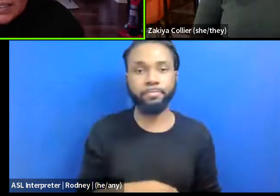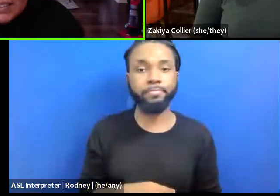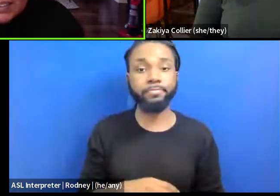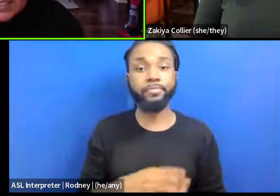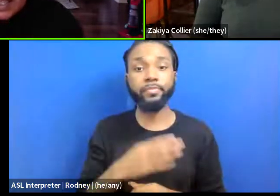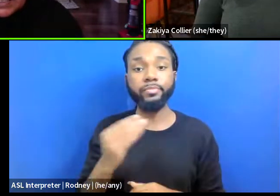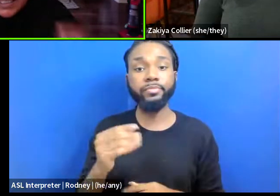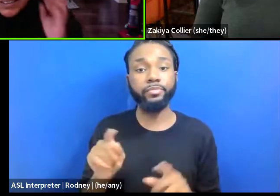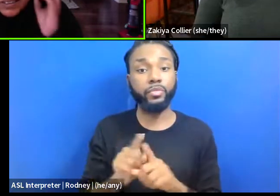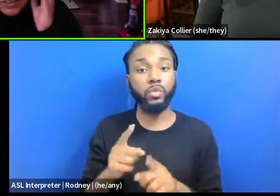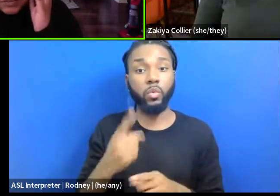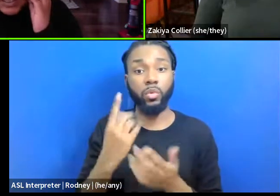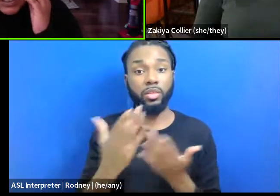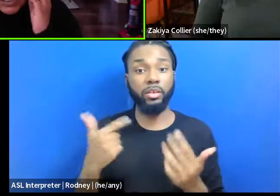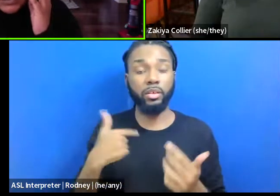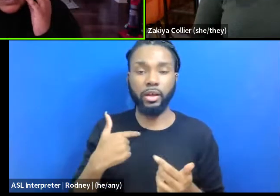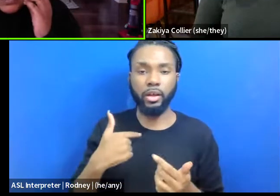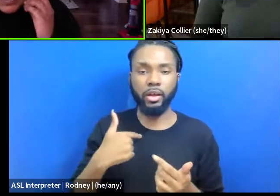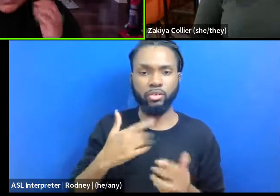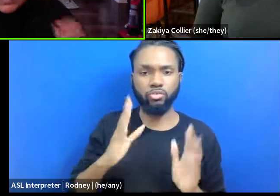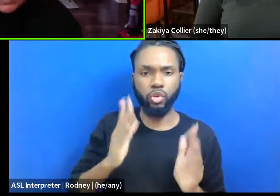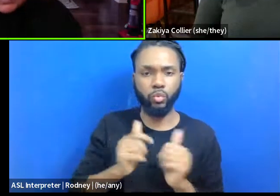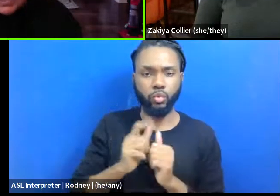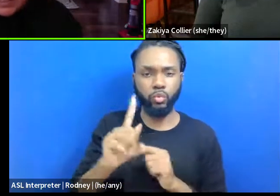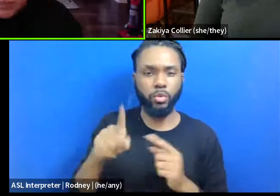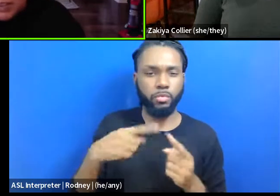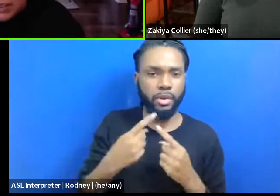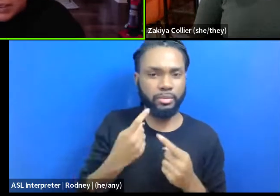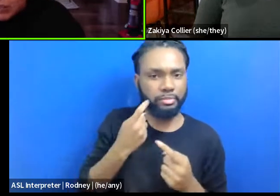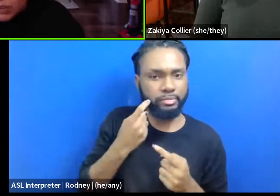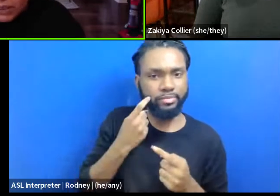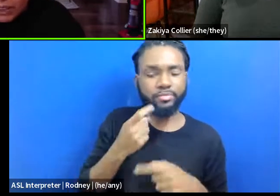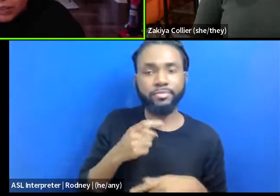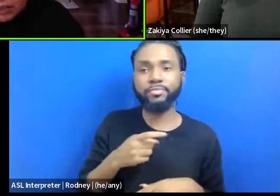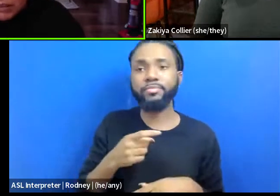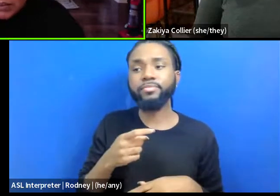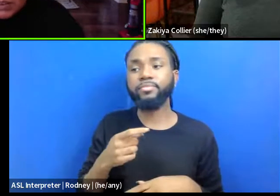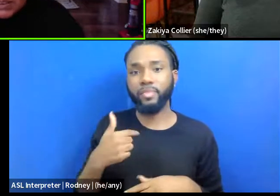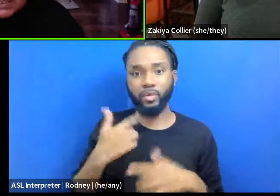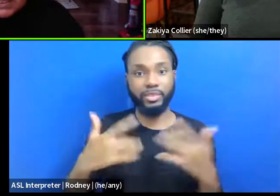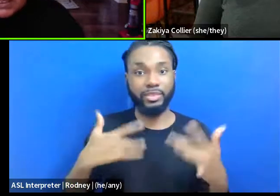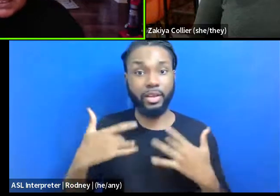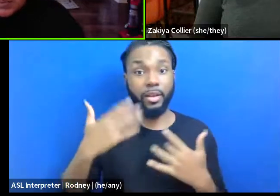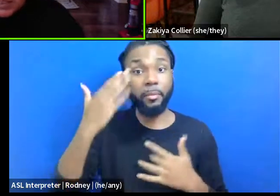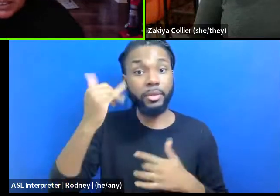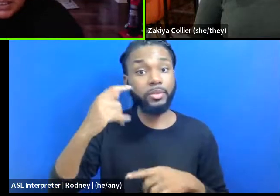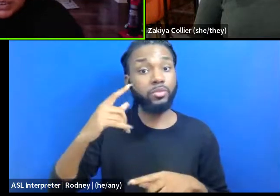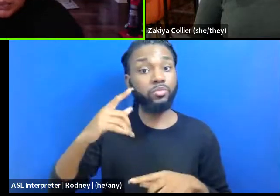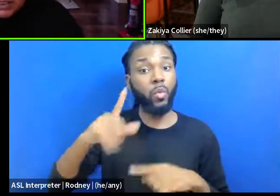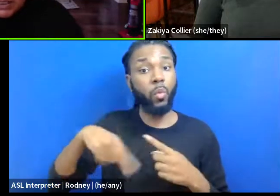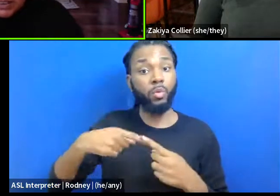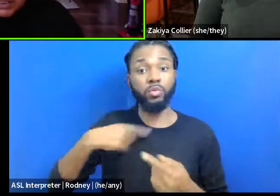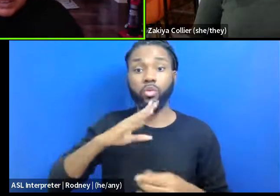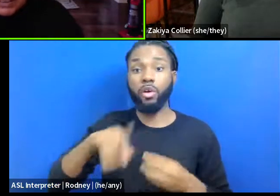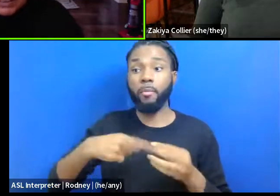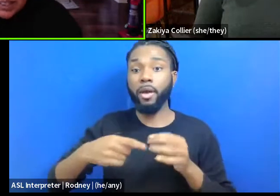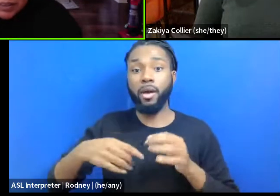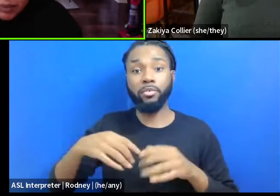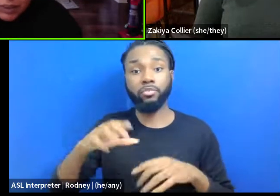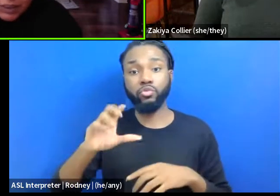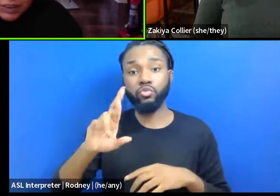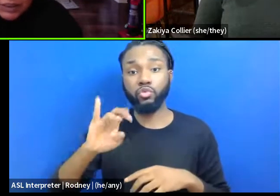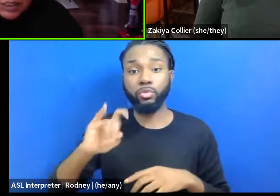you know, one of the things that I talked to you about the other day, I was excited because when we talk about the criminal justice system, it's basically